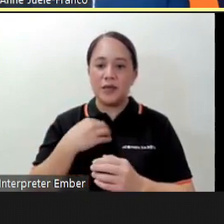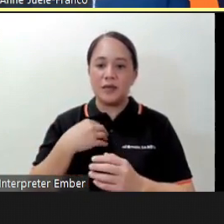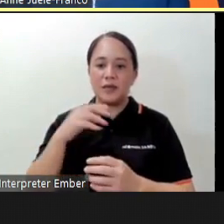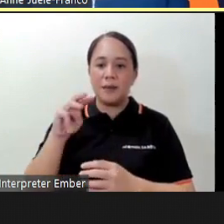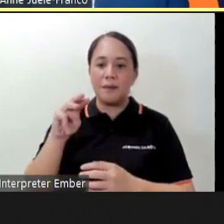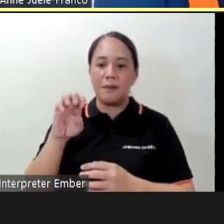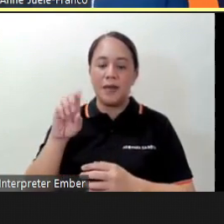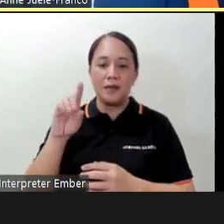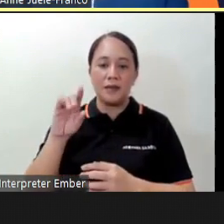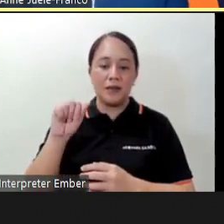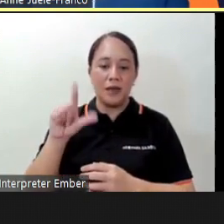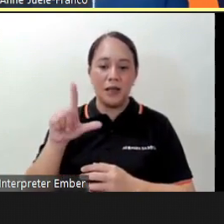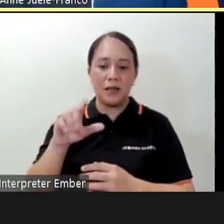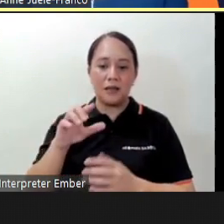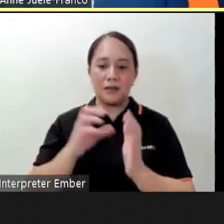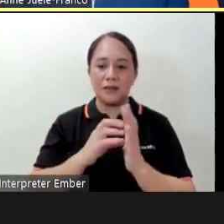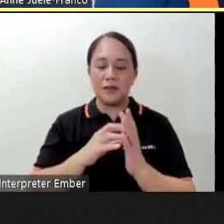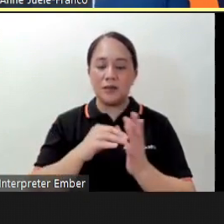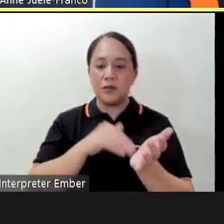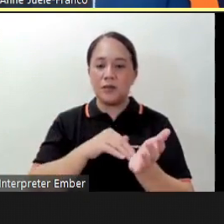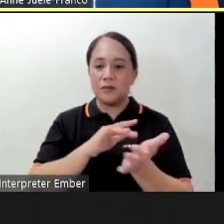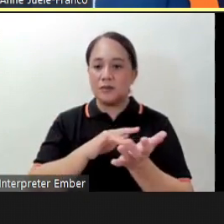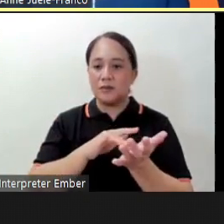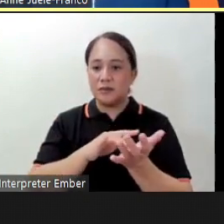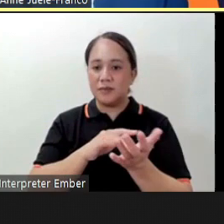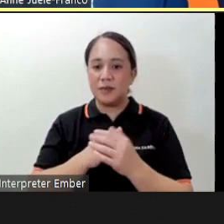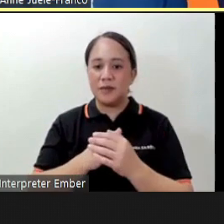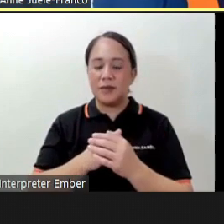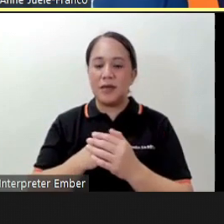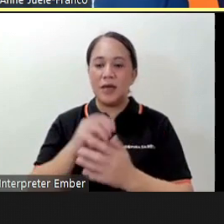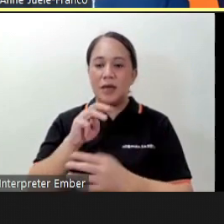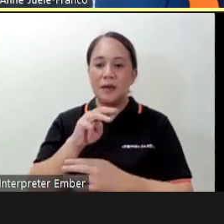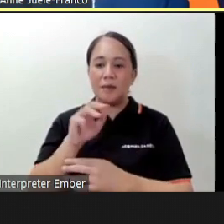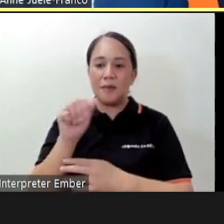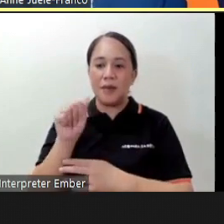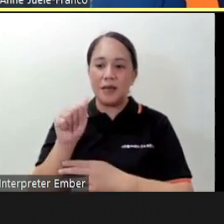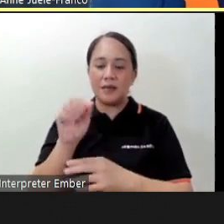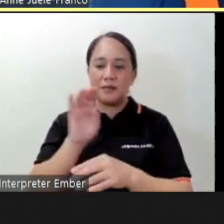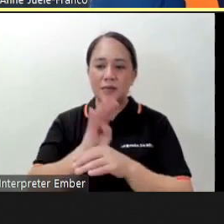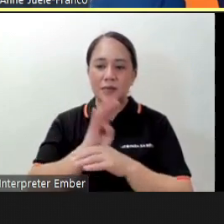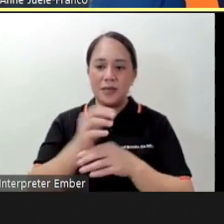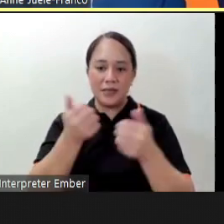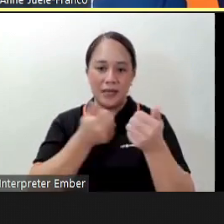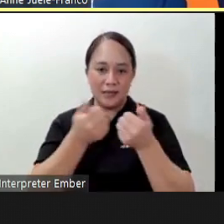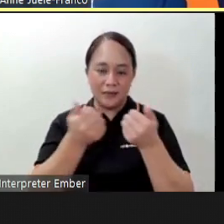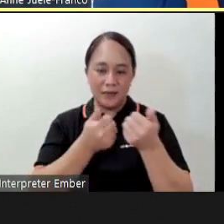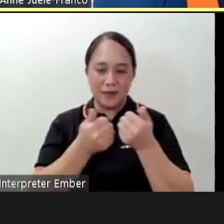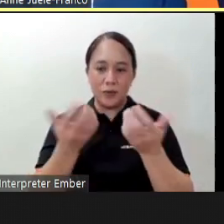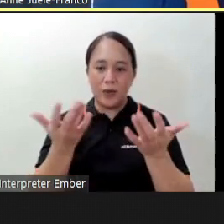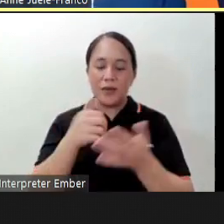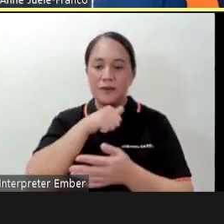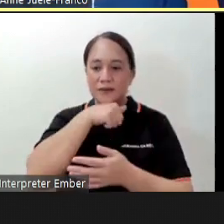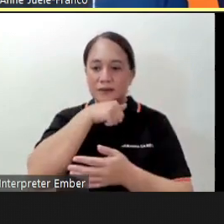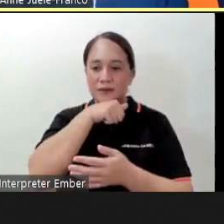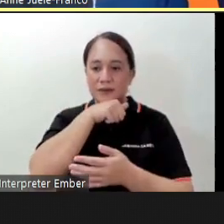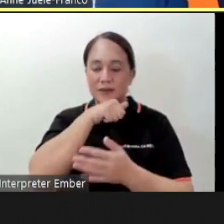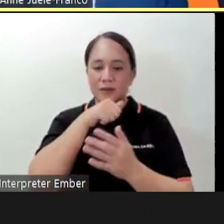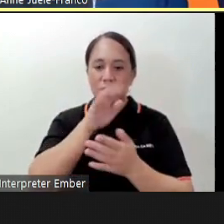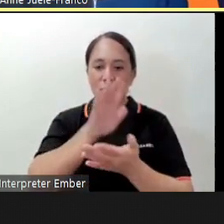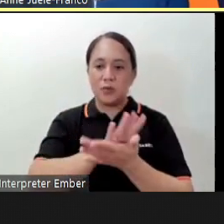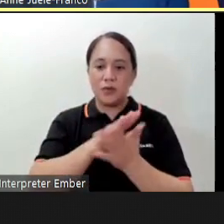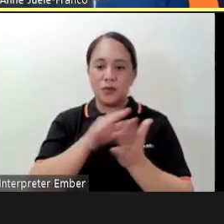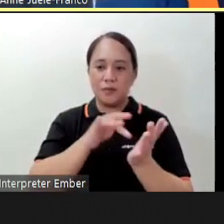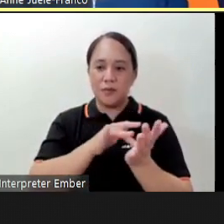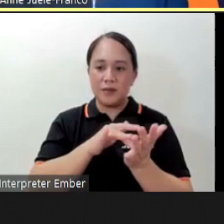and currently taking up doctor of medicine and masters of business administration at the Ateneo School of Medicine